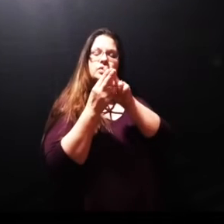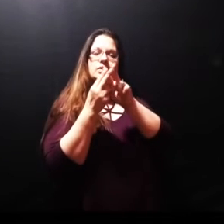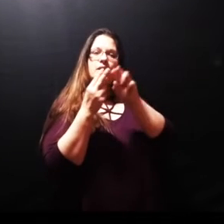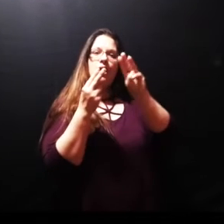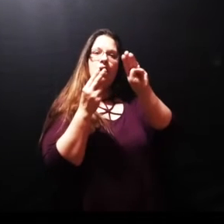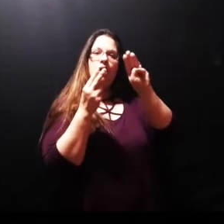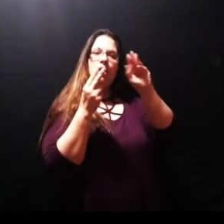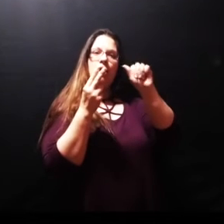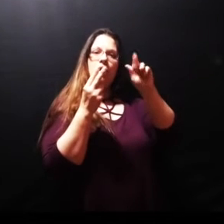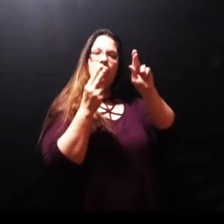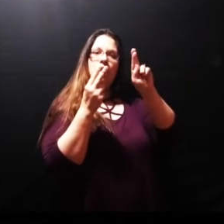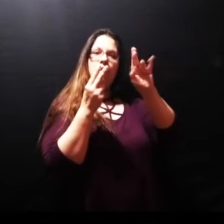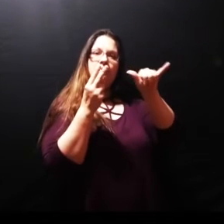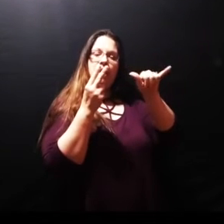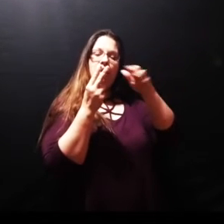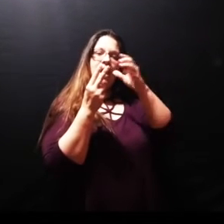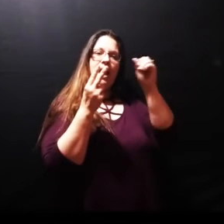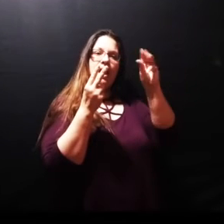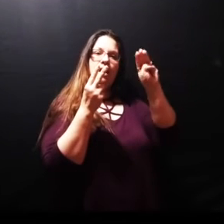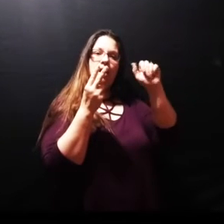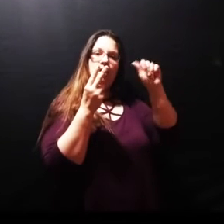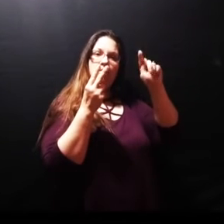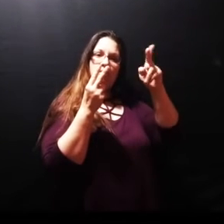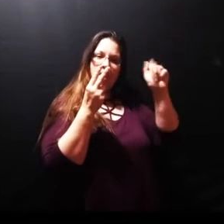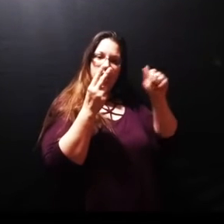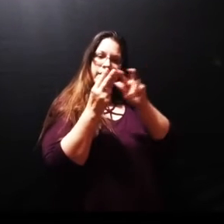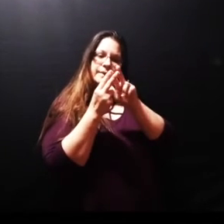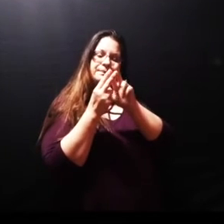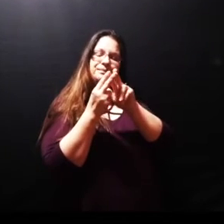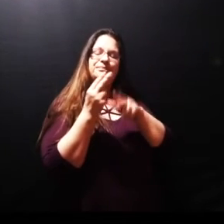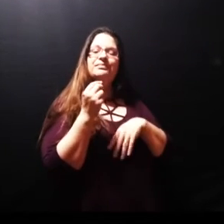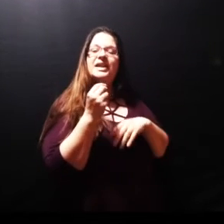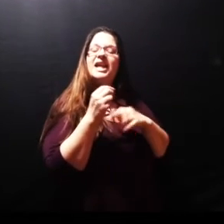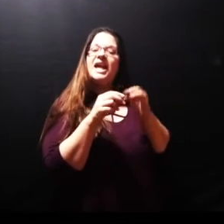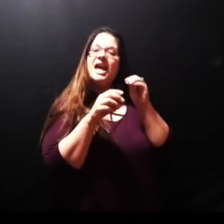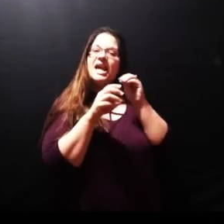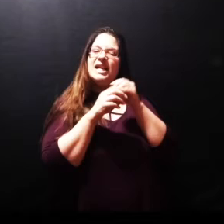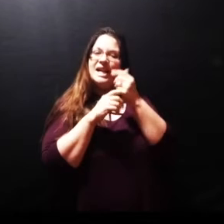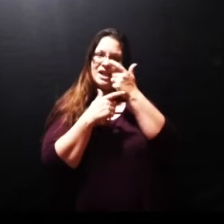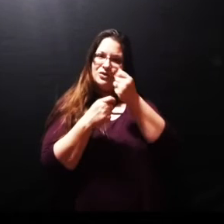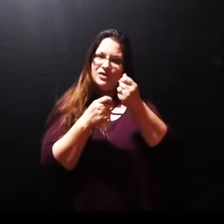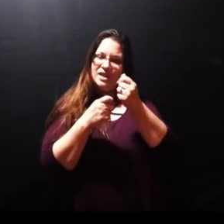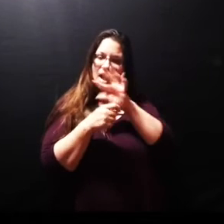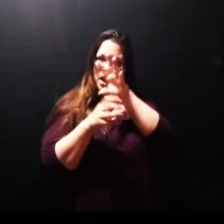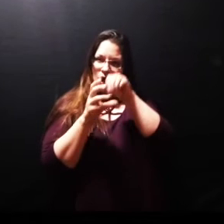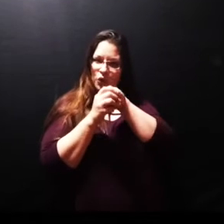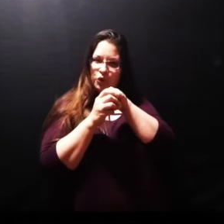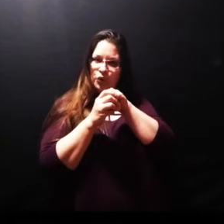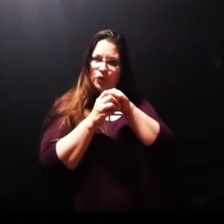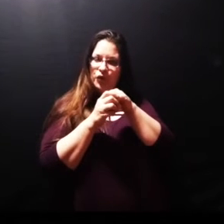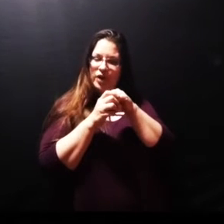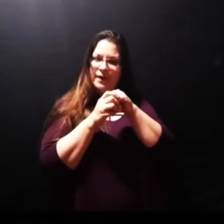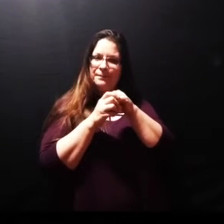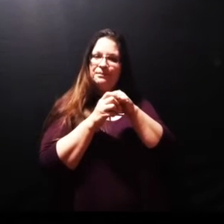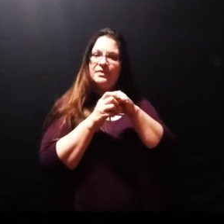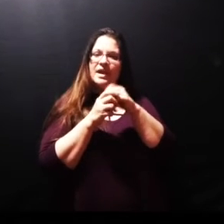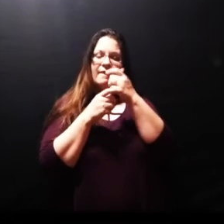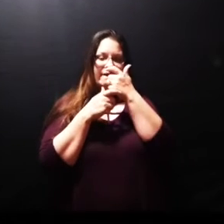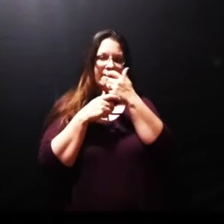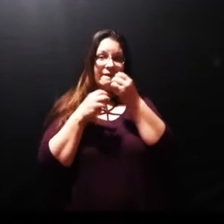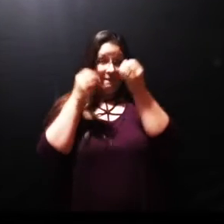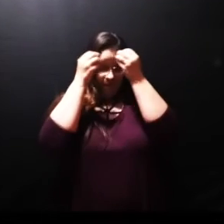if you notice that it was that Mary which anointed the Lord with ointment and wiped his feet with her hair whose brother Lazarus was sick